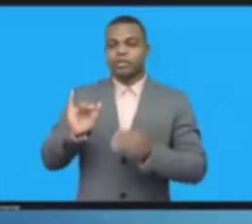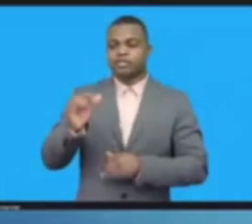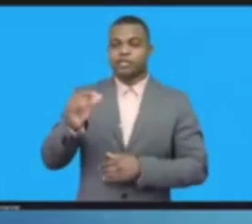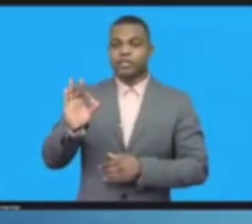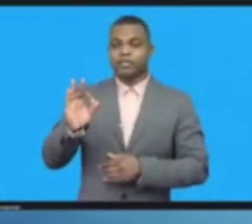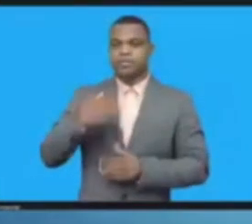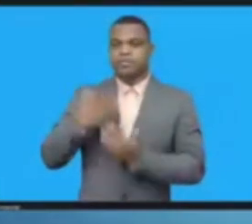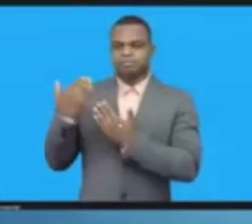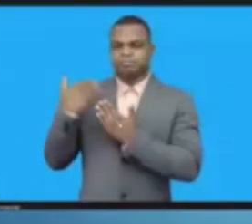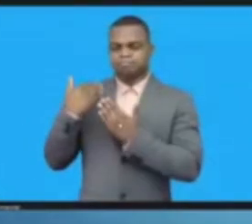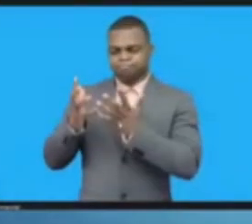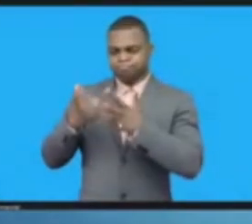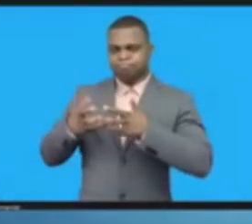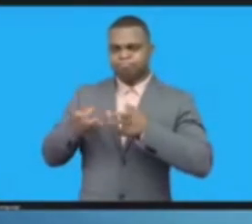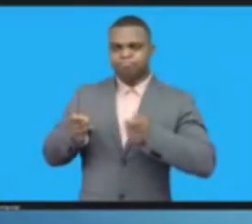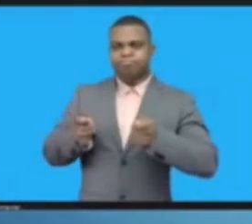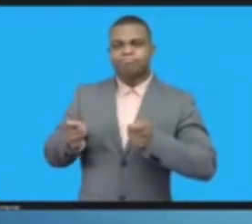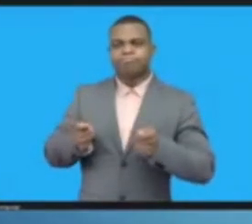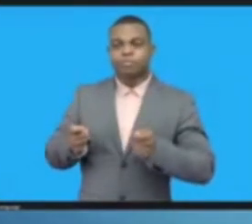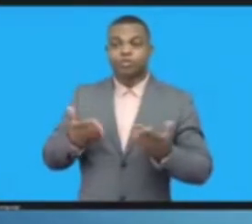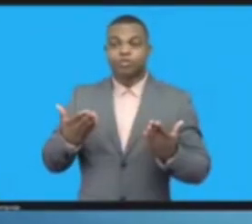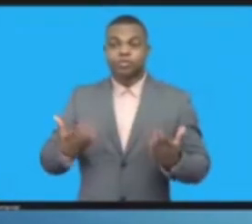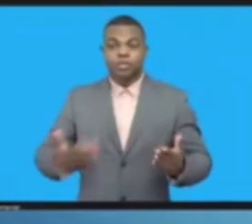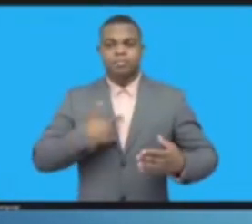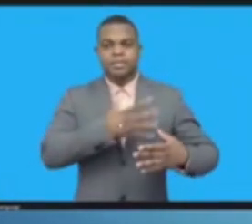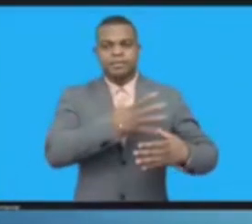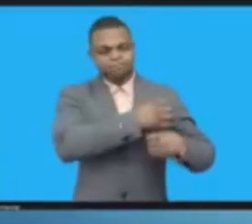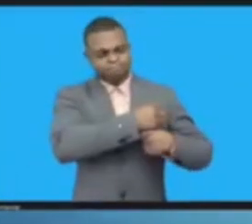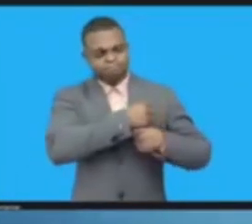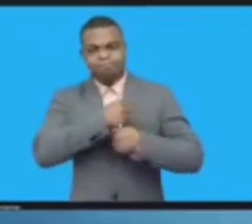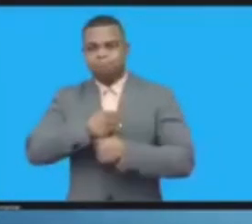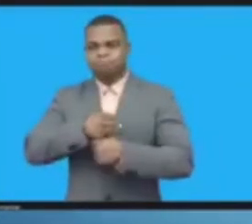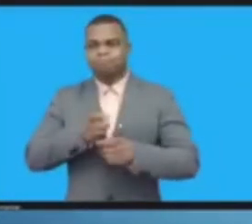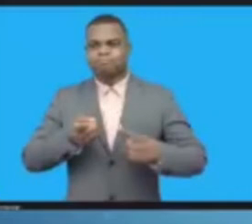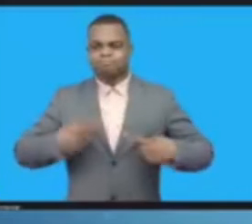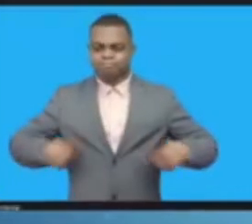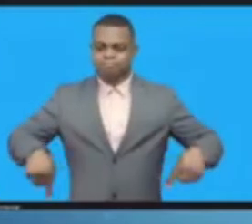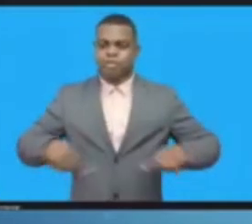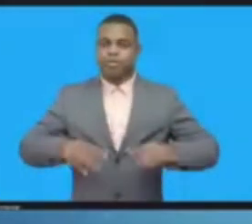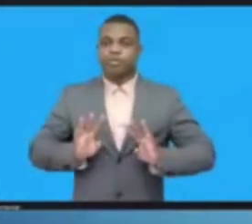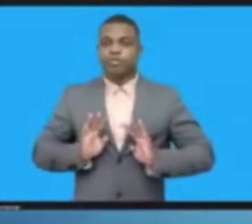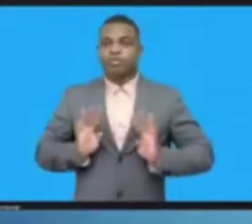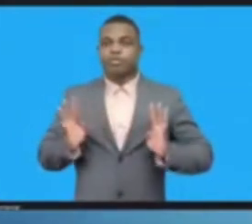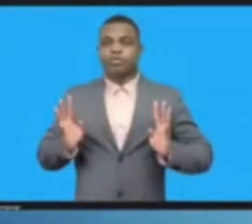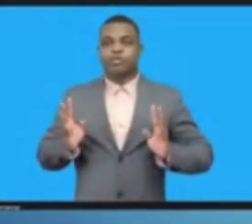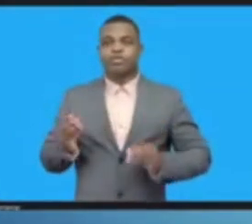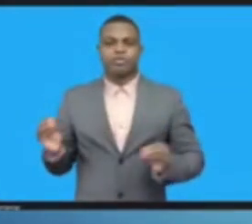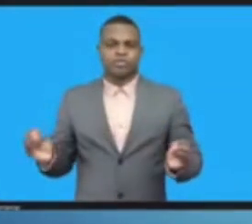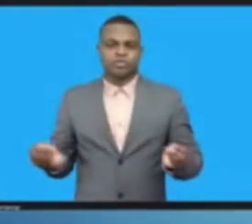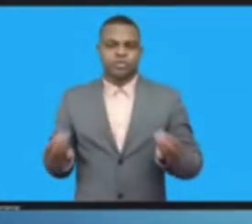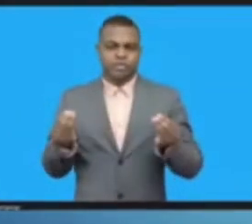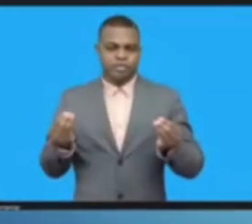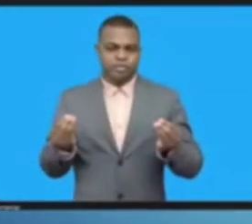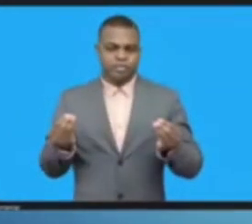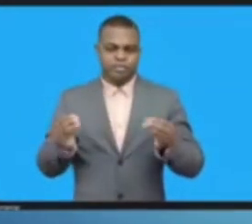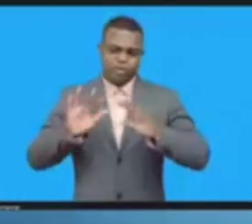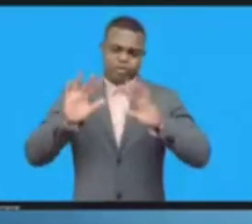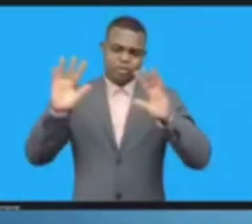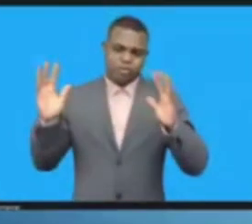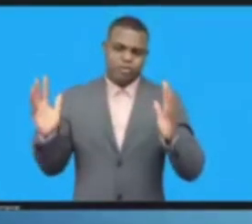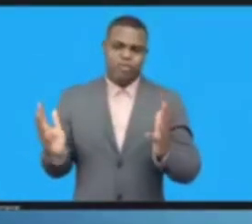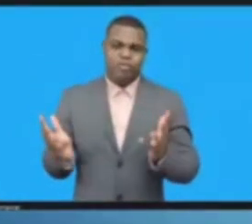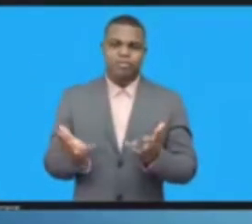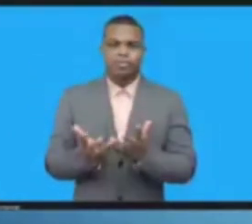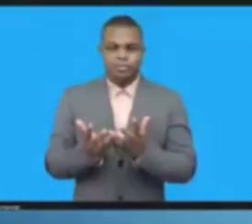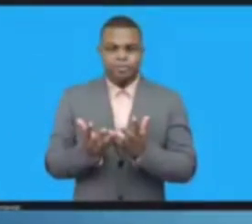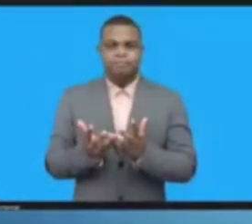contributing to building this core. I can see a couple of young people around, and if you are youth or youth at heart, you can just give away. Right? I can see